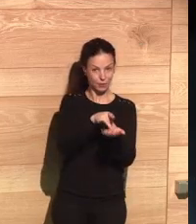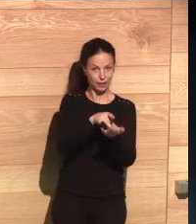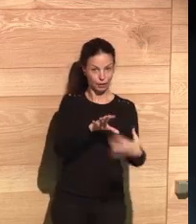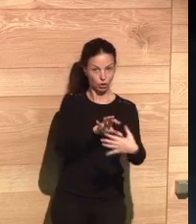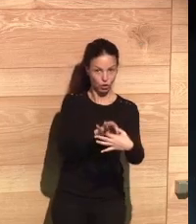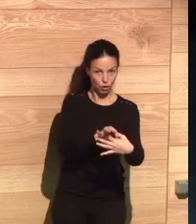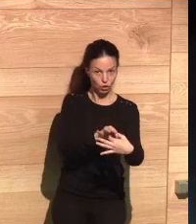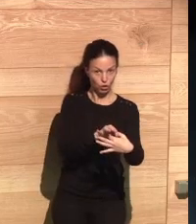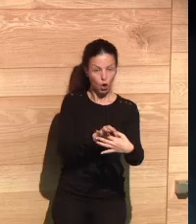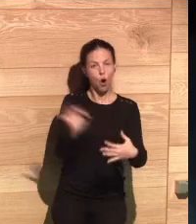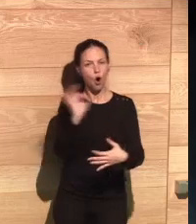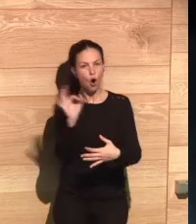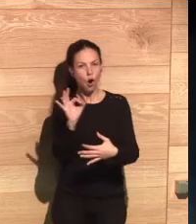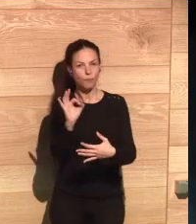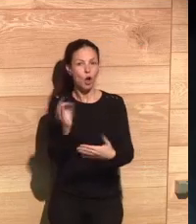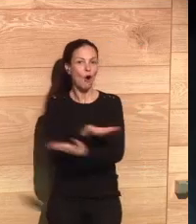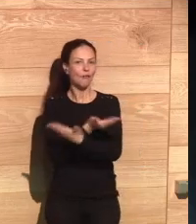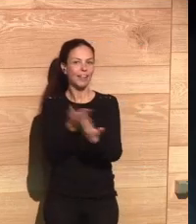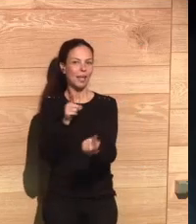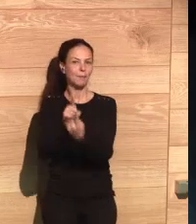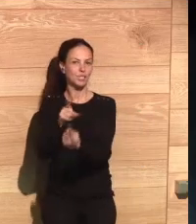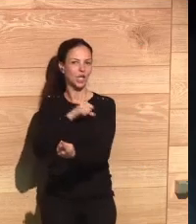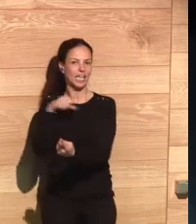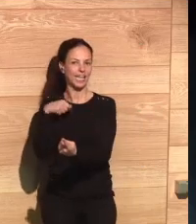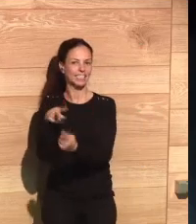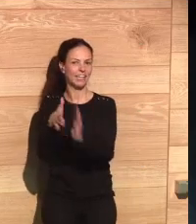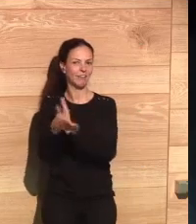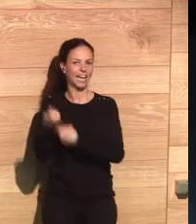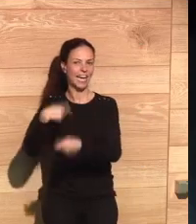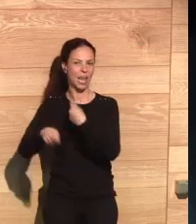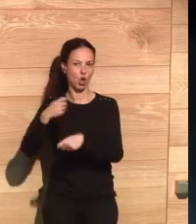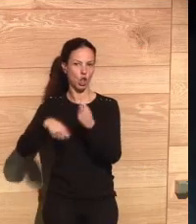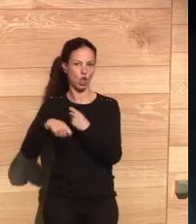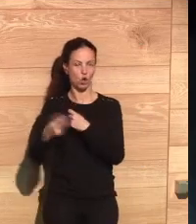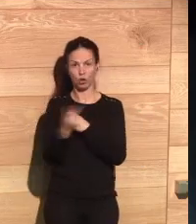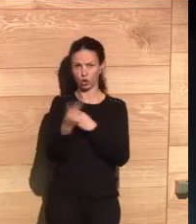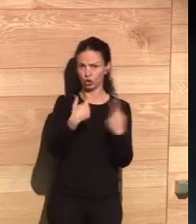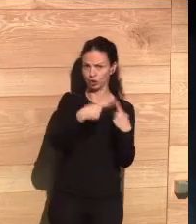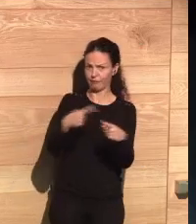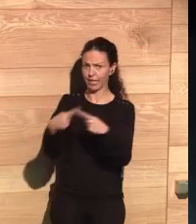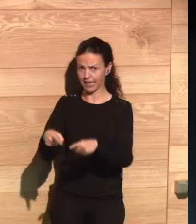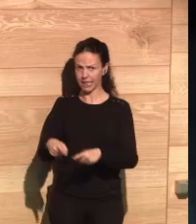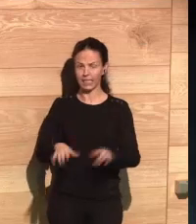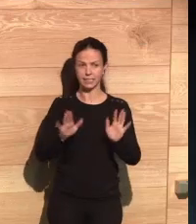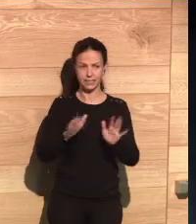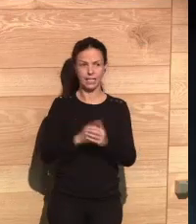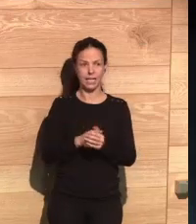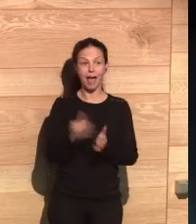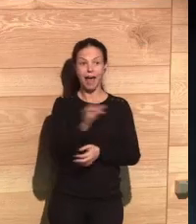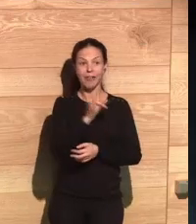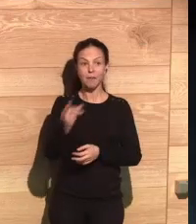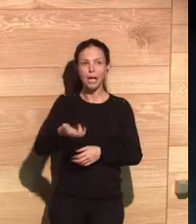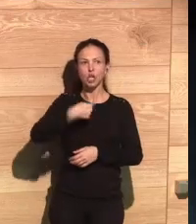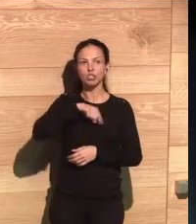of the service delivery and to talk about a customization that is the business itself. These are two different